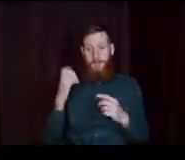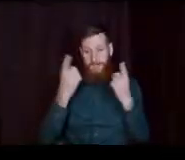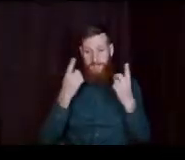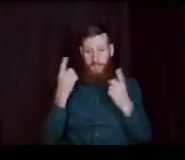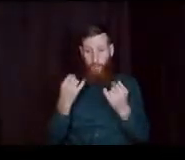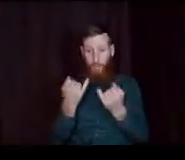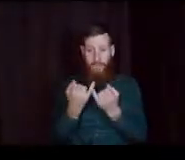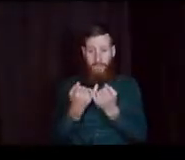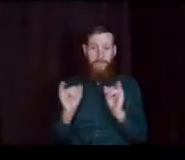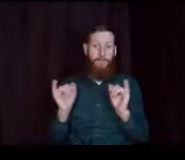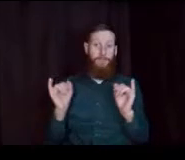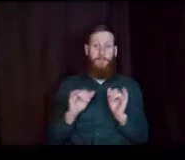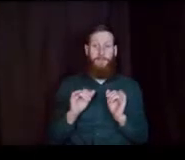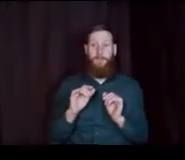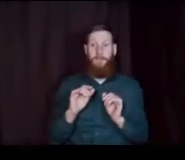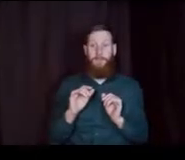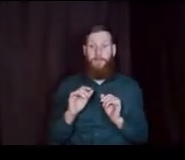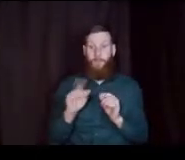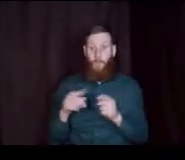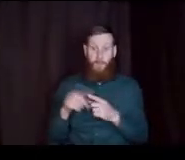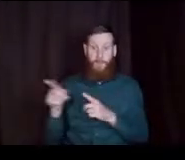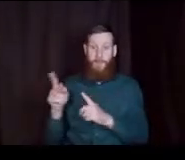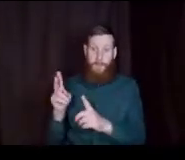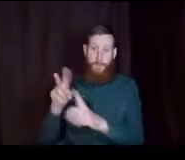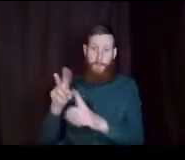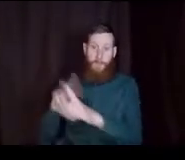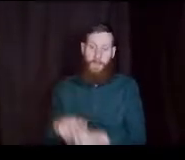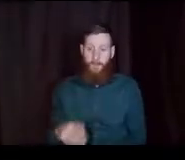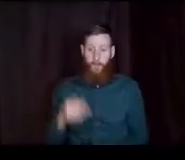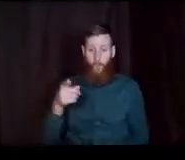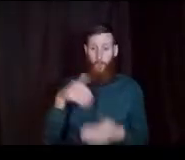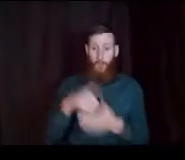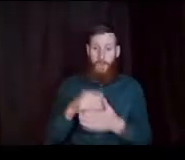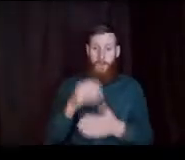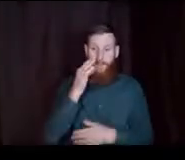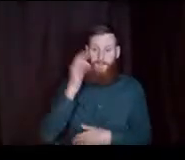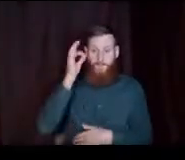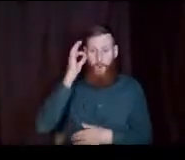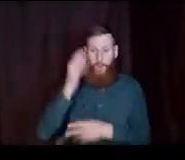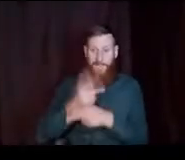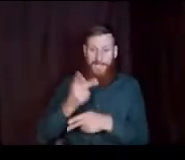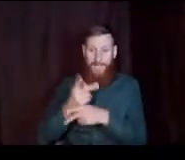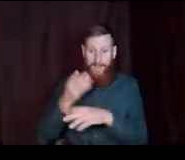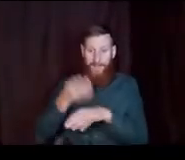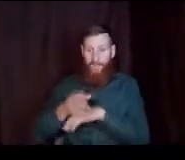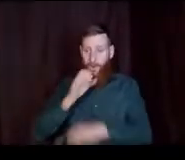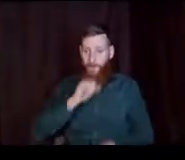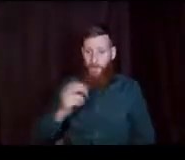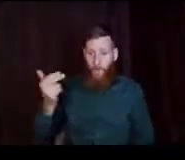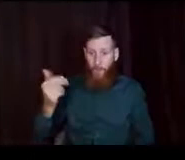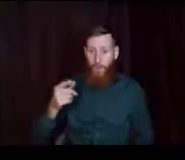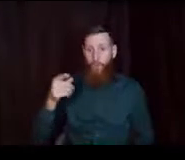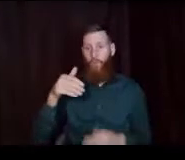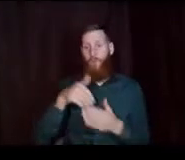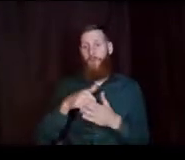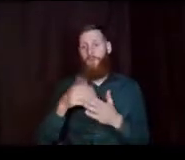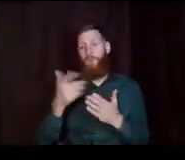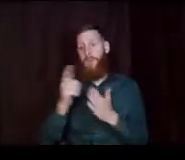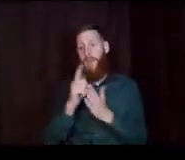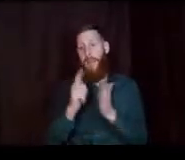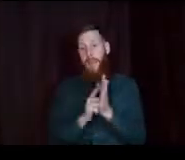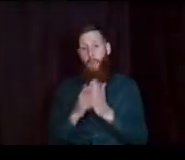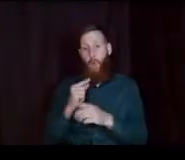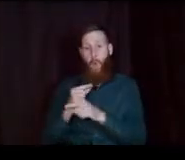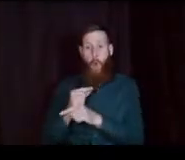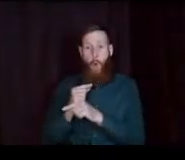as soon as they apply. So if you've been in foster care after the age of 13 or you're in a legal guardianship